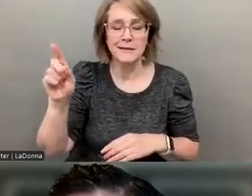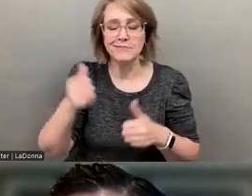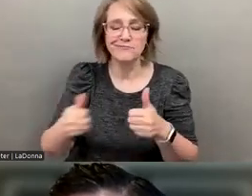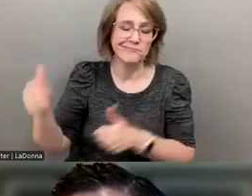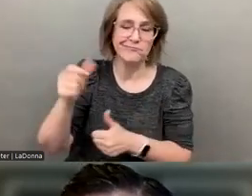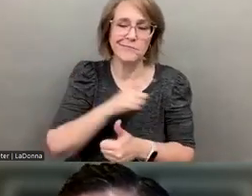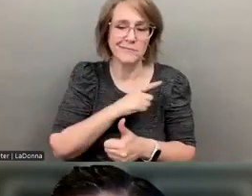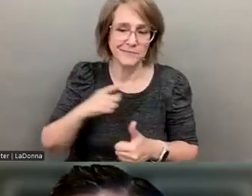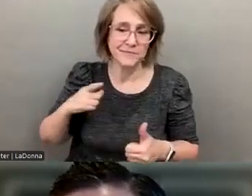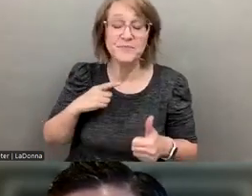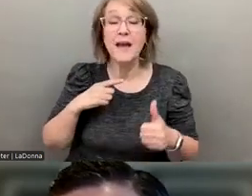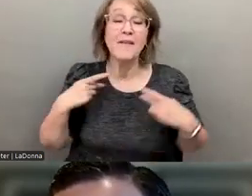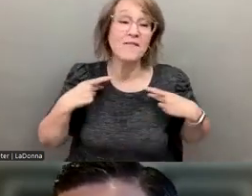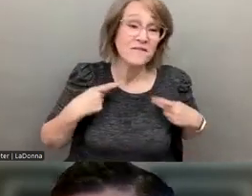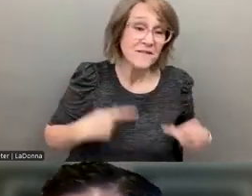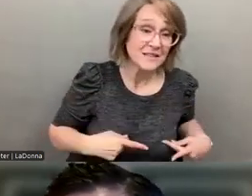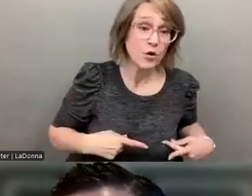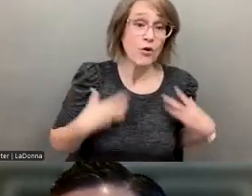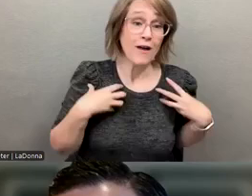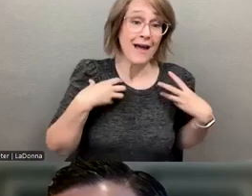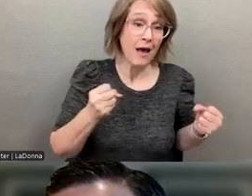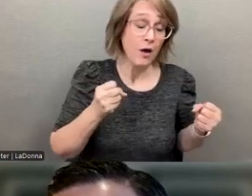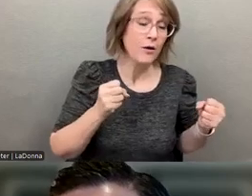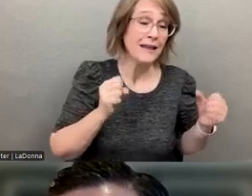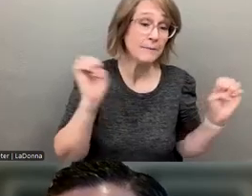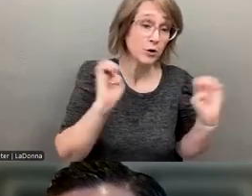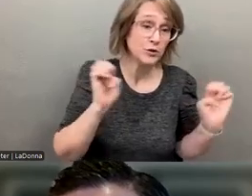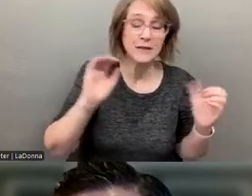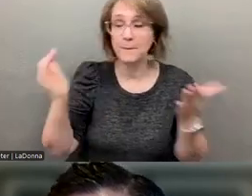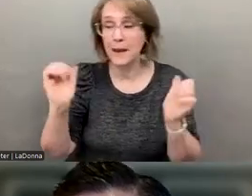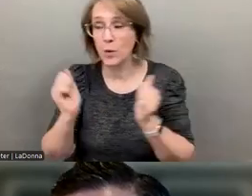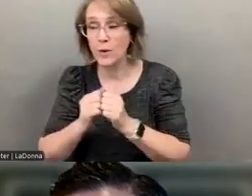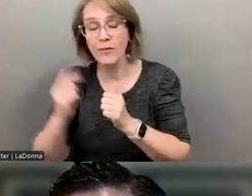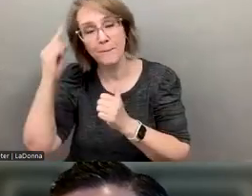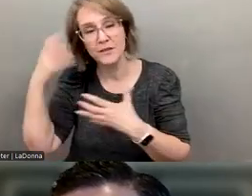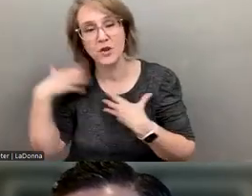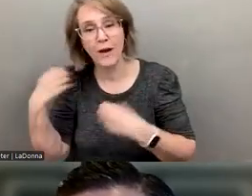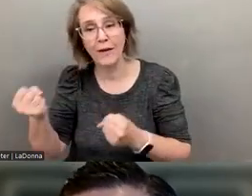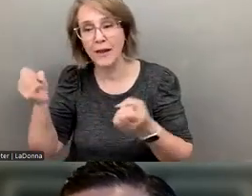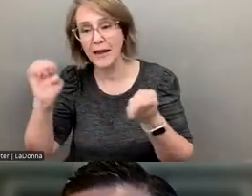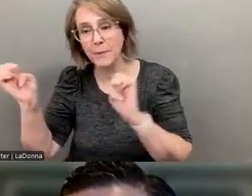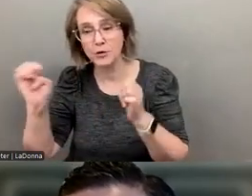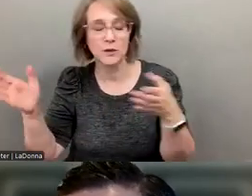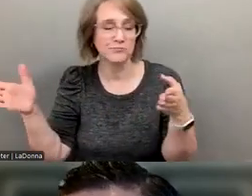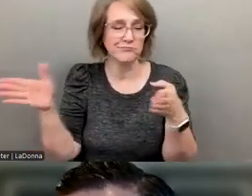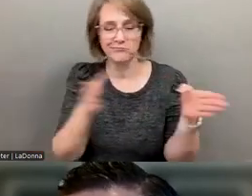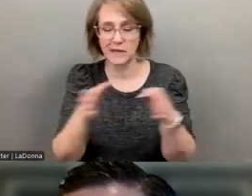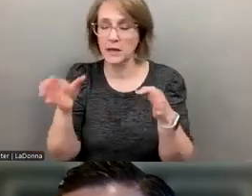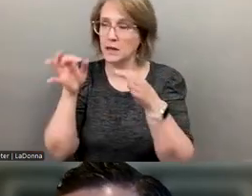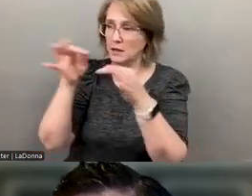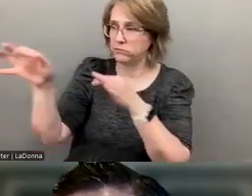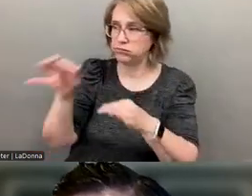physical health emergencies to behavioral health and psychiatric emergencies, um, and kind of aligning that really tends to hit well with